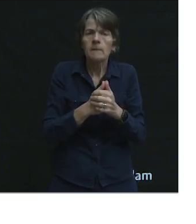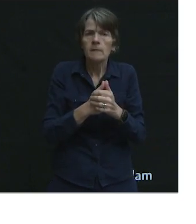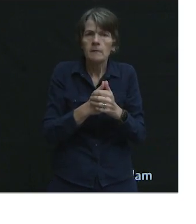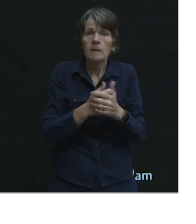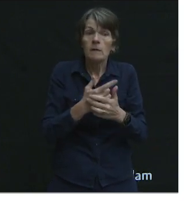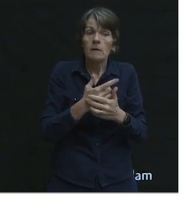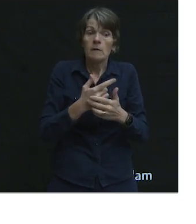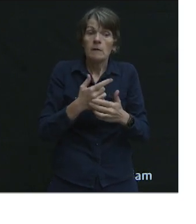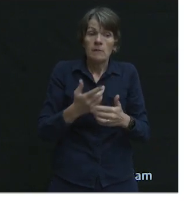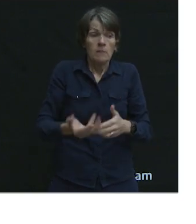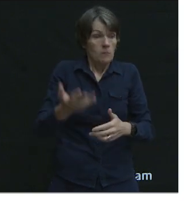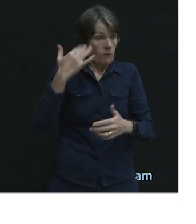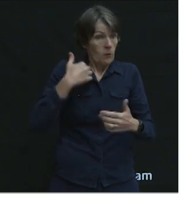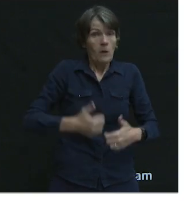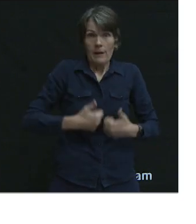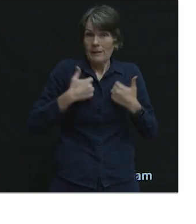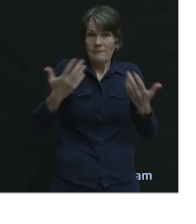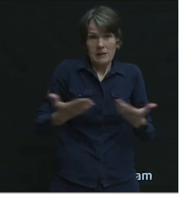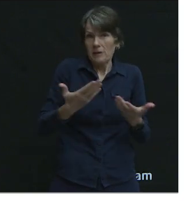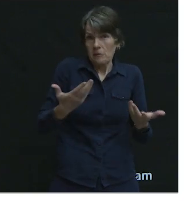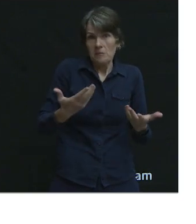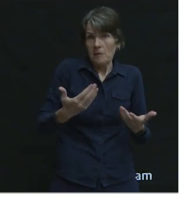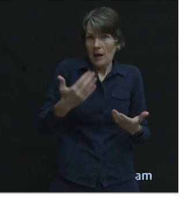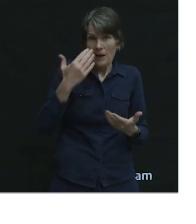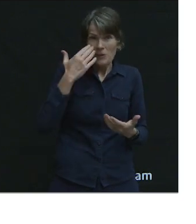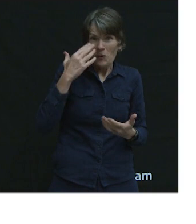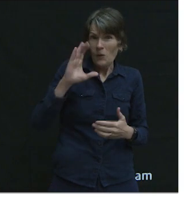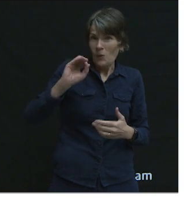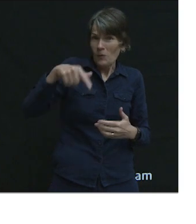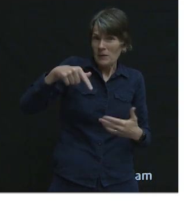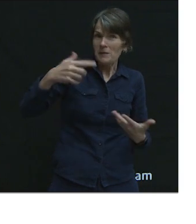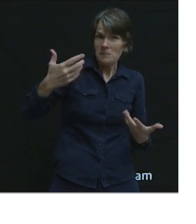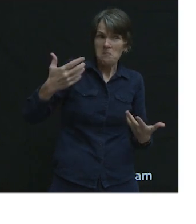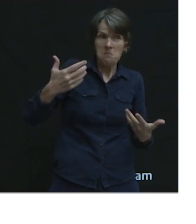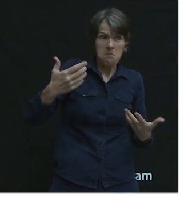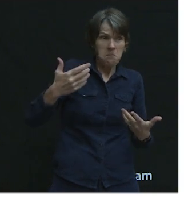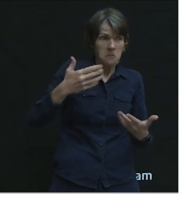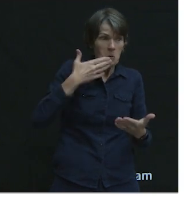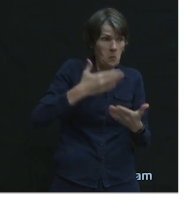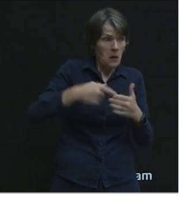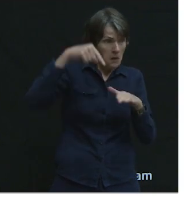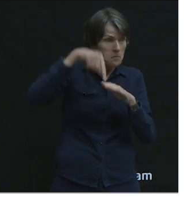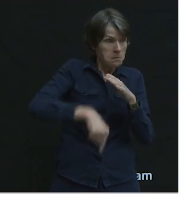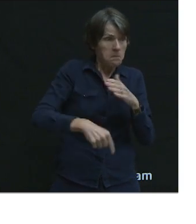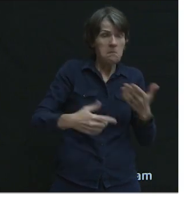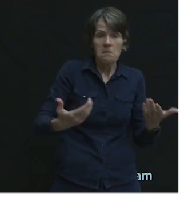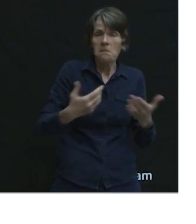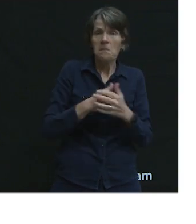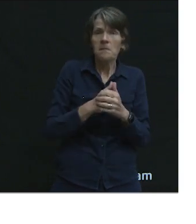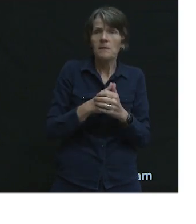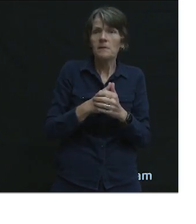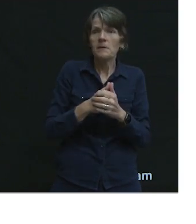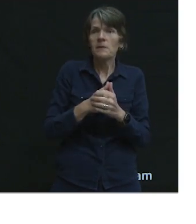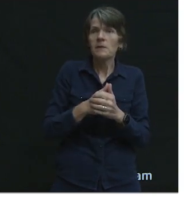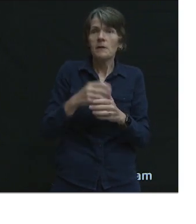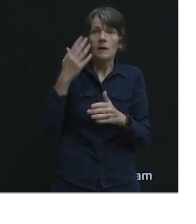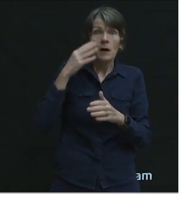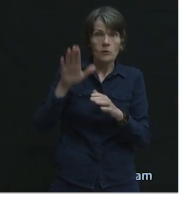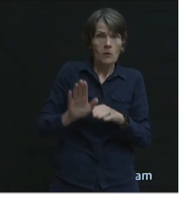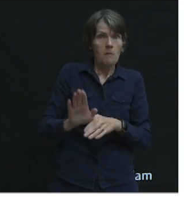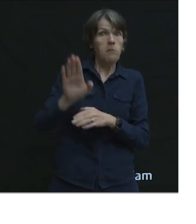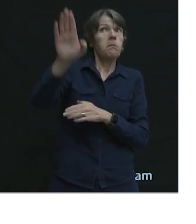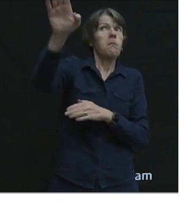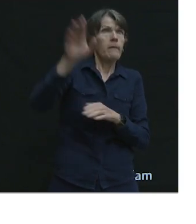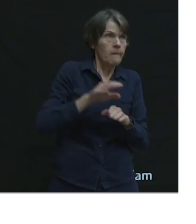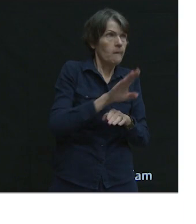I've lived here. I know Coquitlam has hills. That's part of it. It's got great green space. It's got great hills. I know